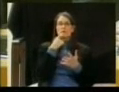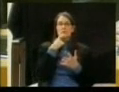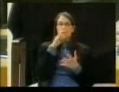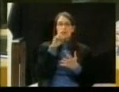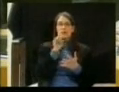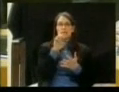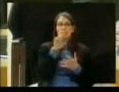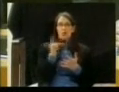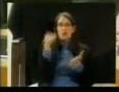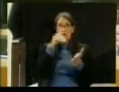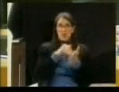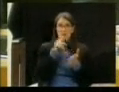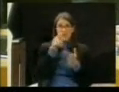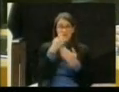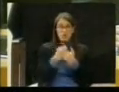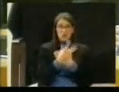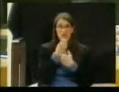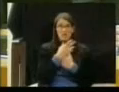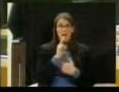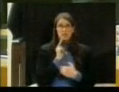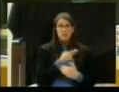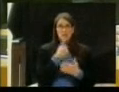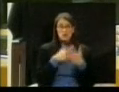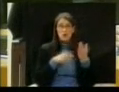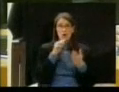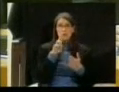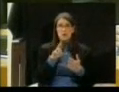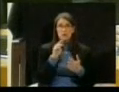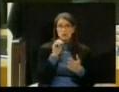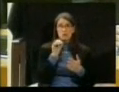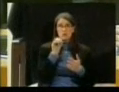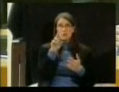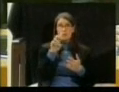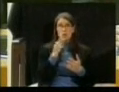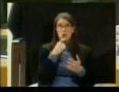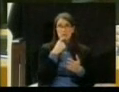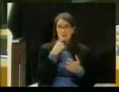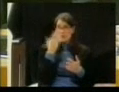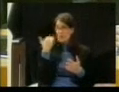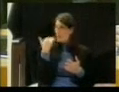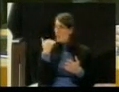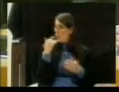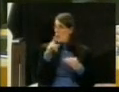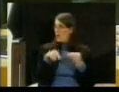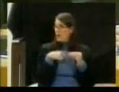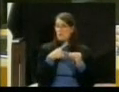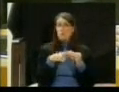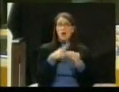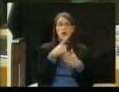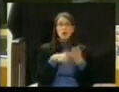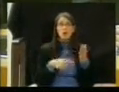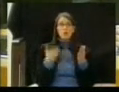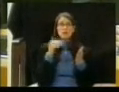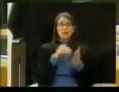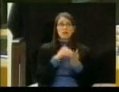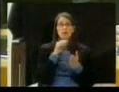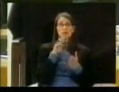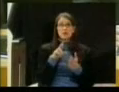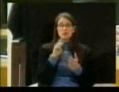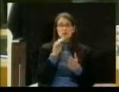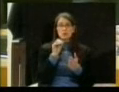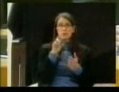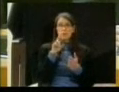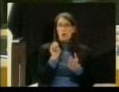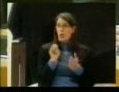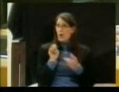earlier that – what was it again, Mr. Moore, that Mr. Harmon – I need to ask Mr. Harmon. Mr. Harmon, what was your statement